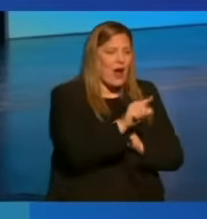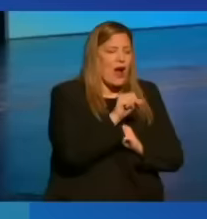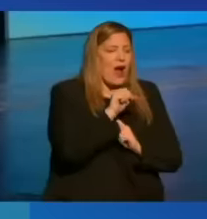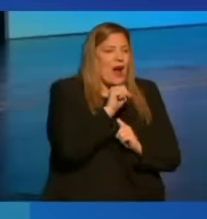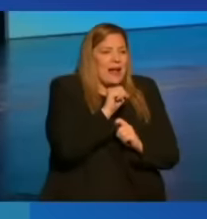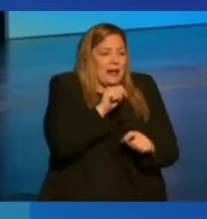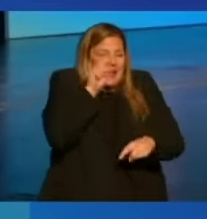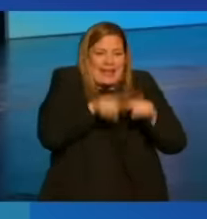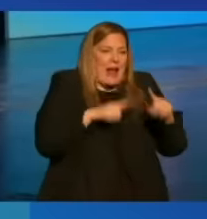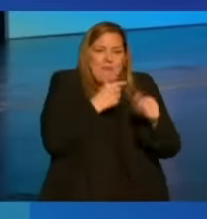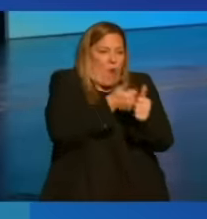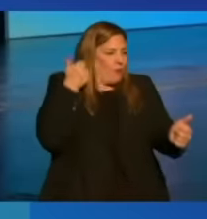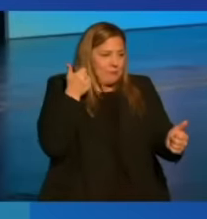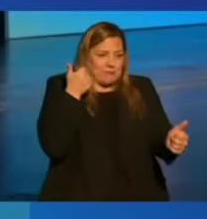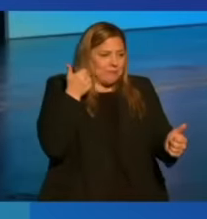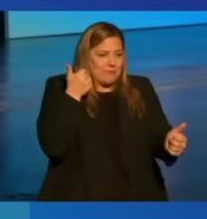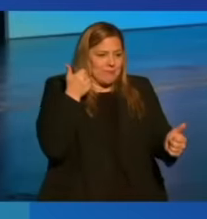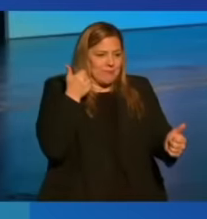inevitable.